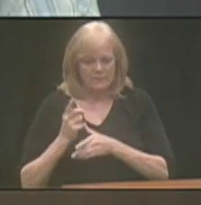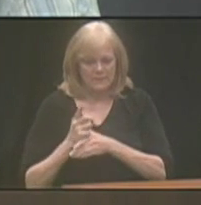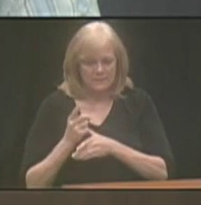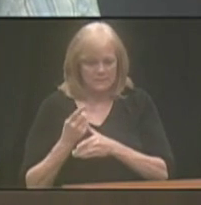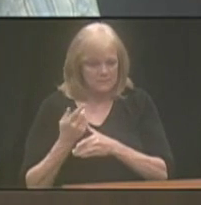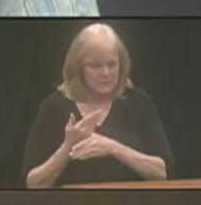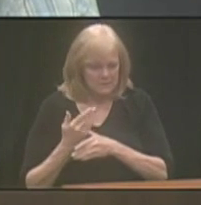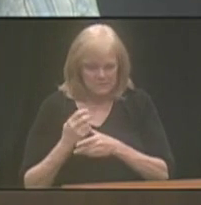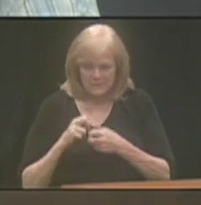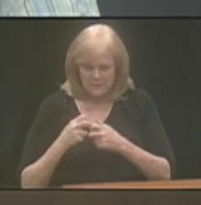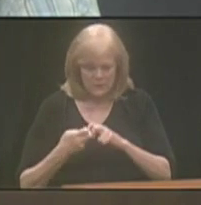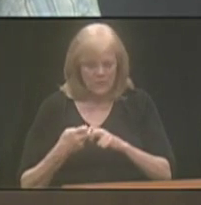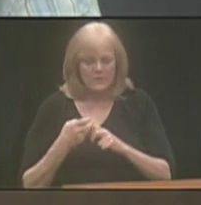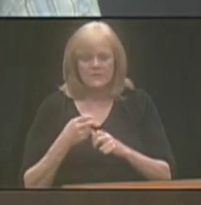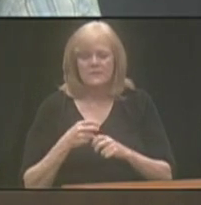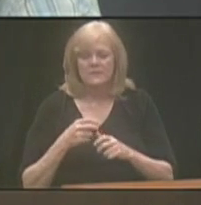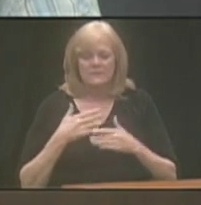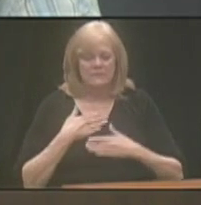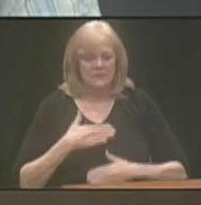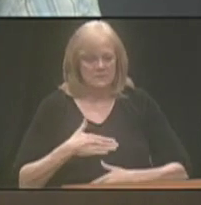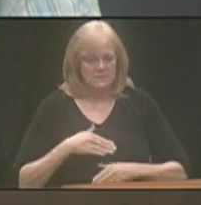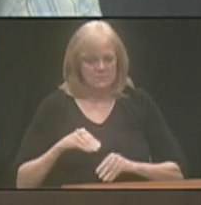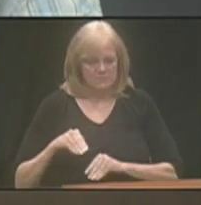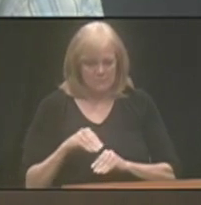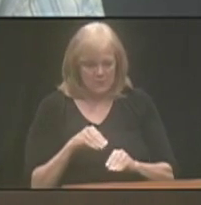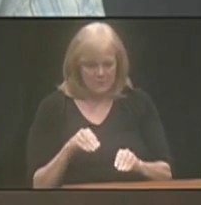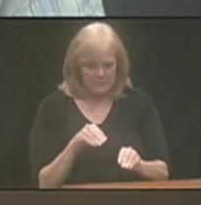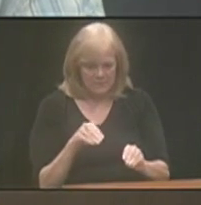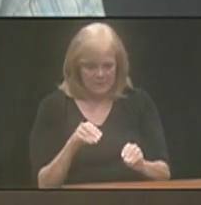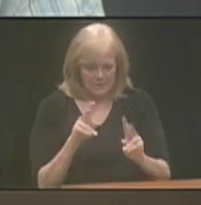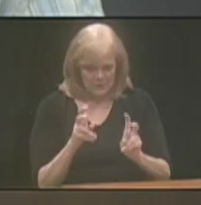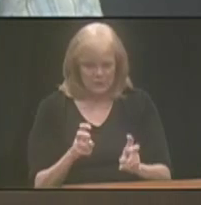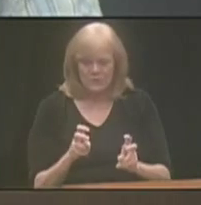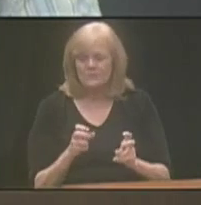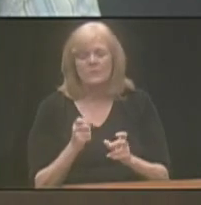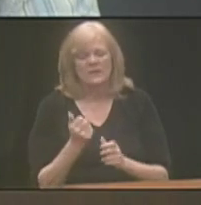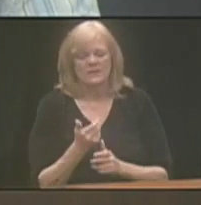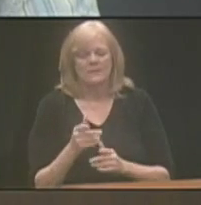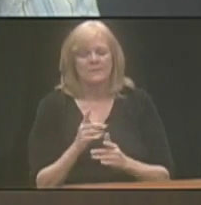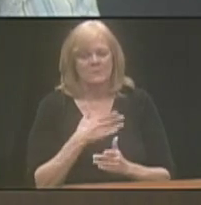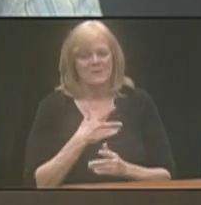ambulation issues, et cetera. So glad to be here.